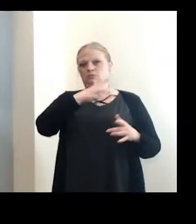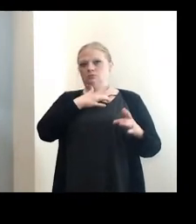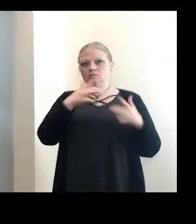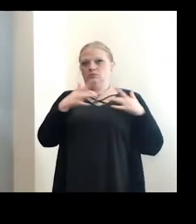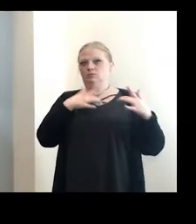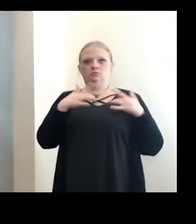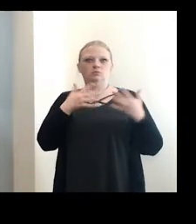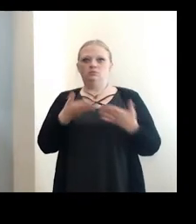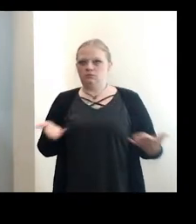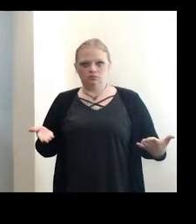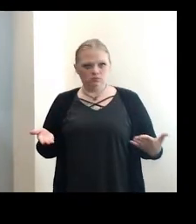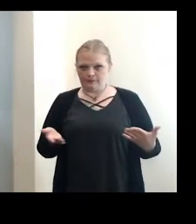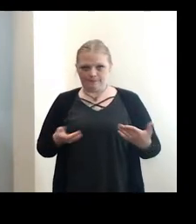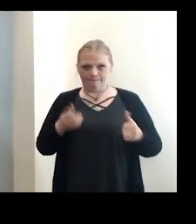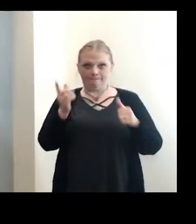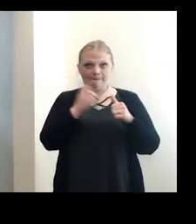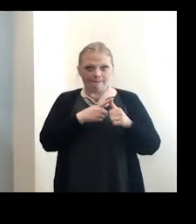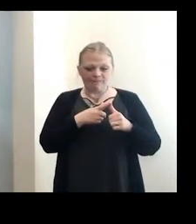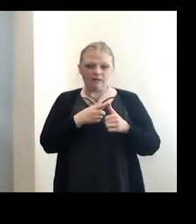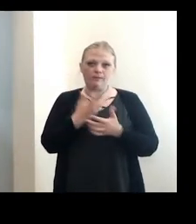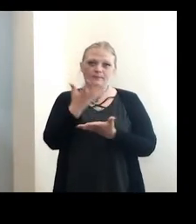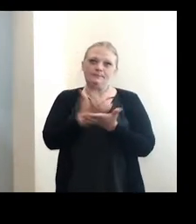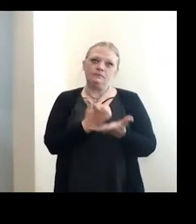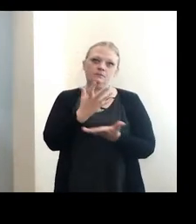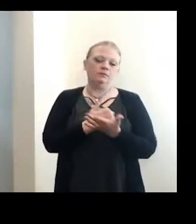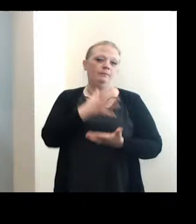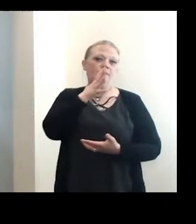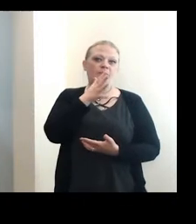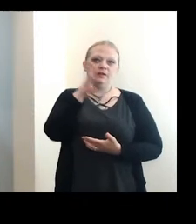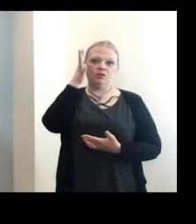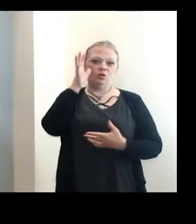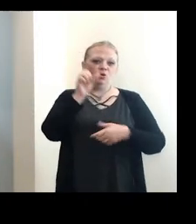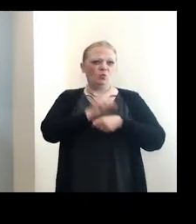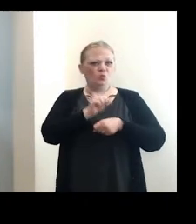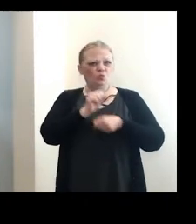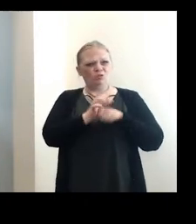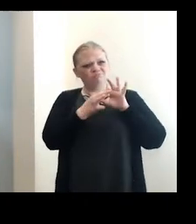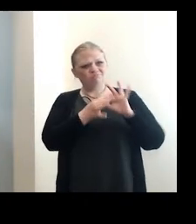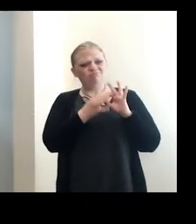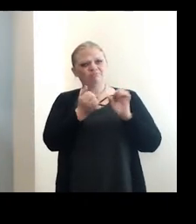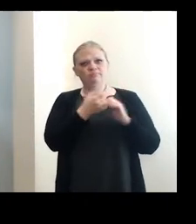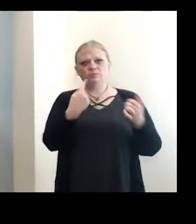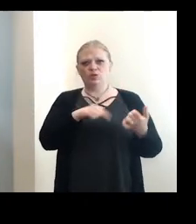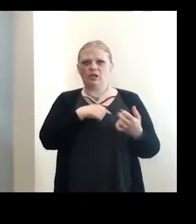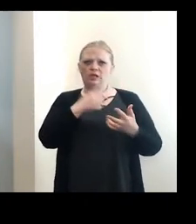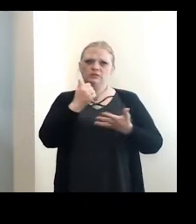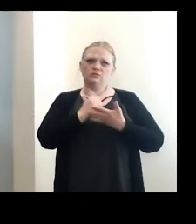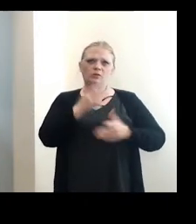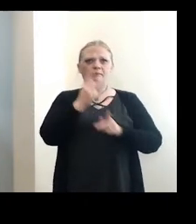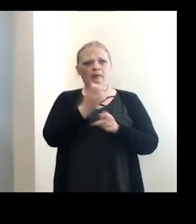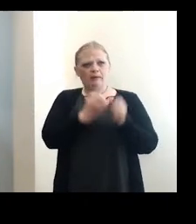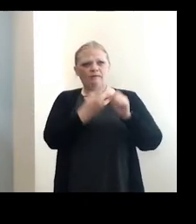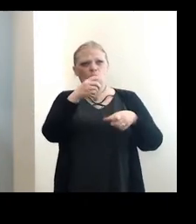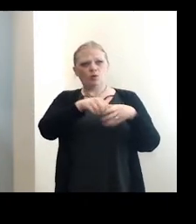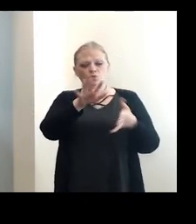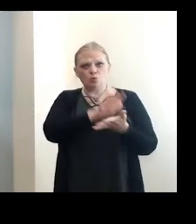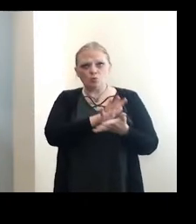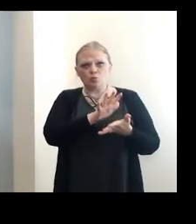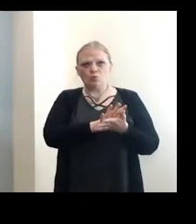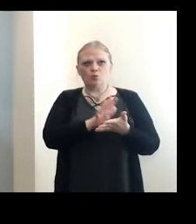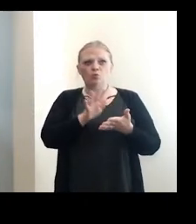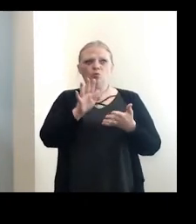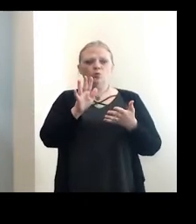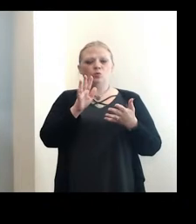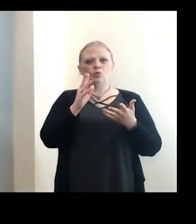first of all, uh, we, you know, we're really begging parents to work closely with us to help keep everybody in their schools and in their